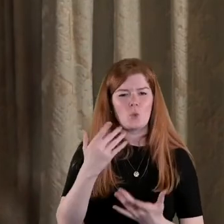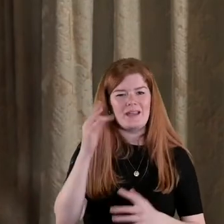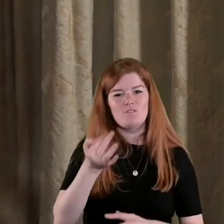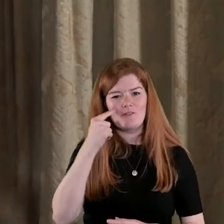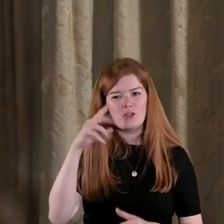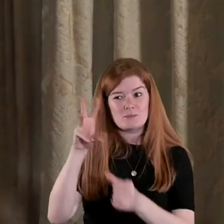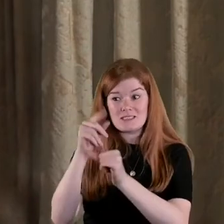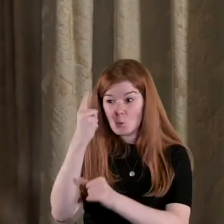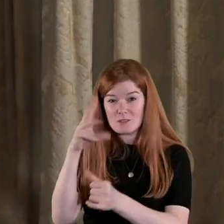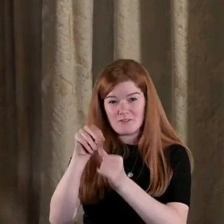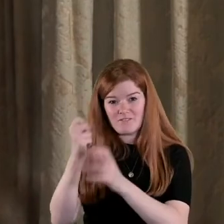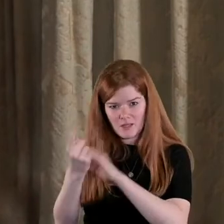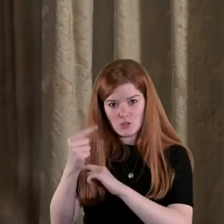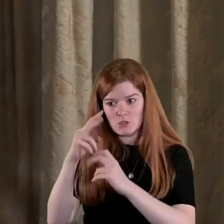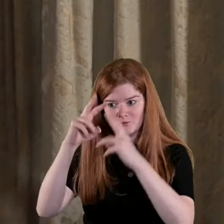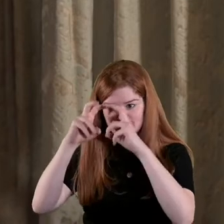you're brought into really interesting